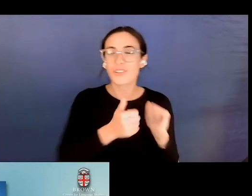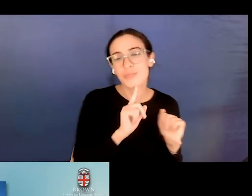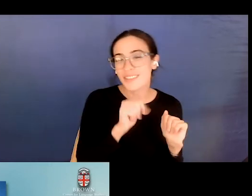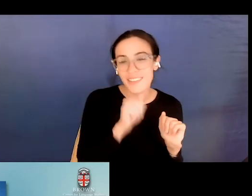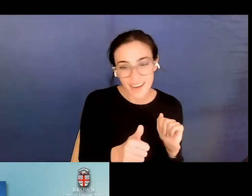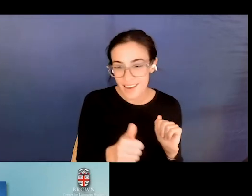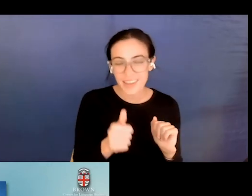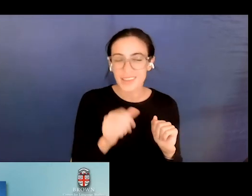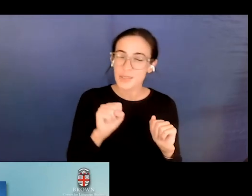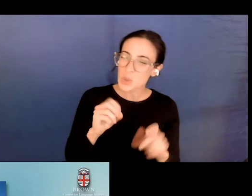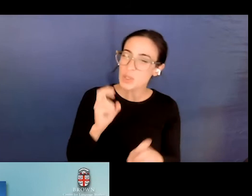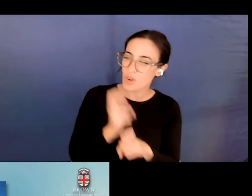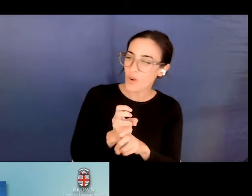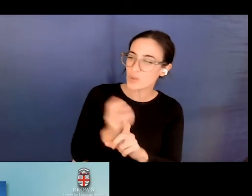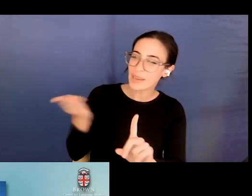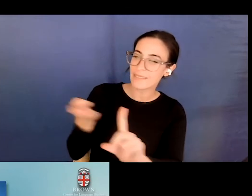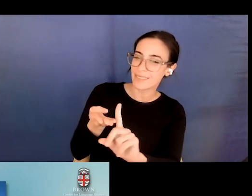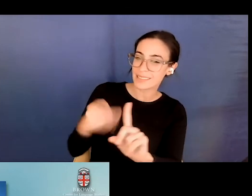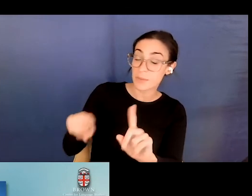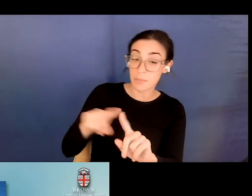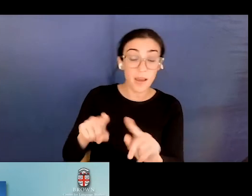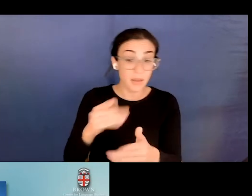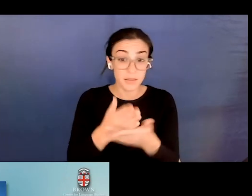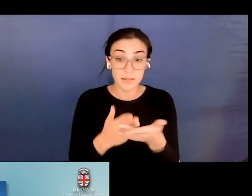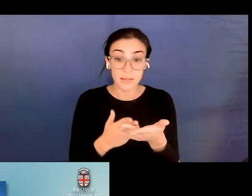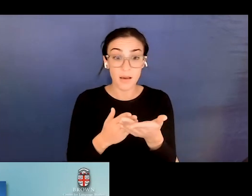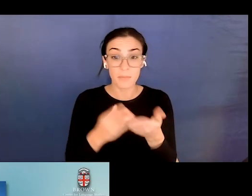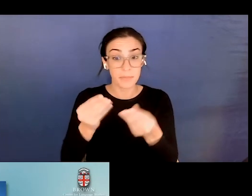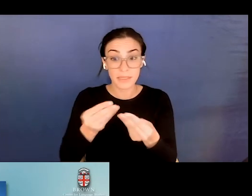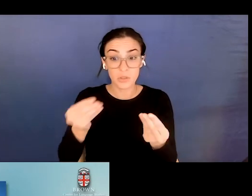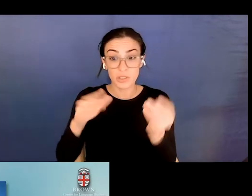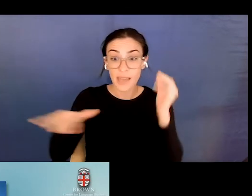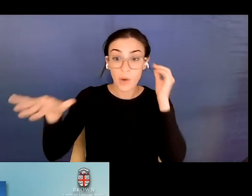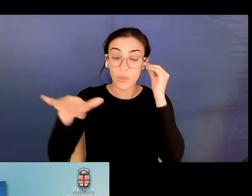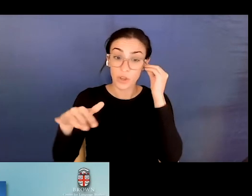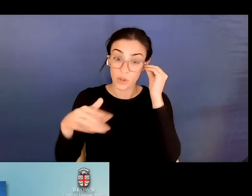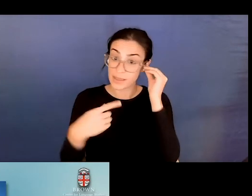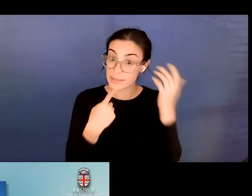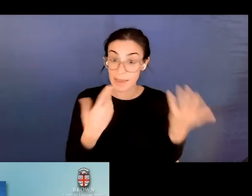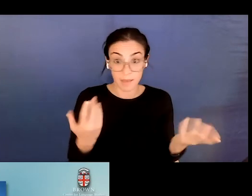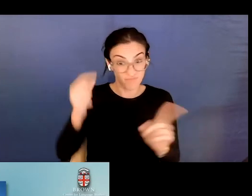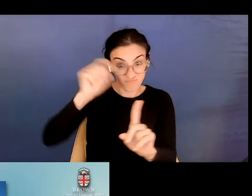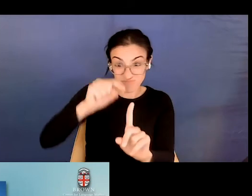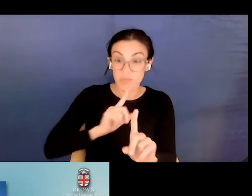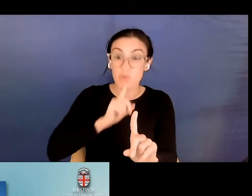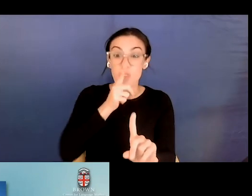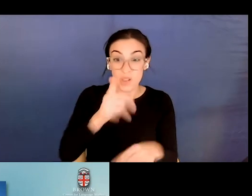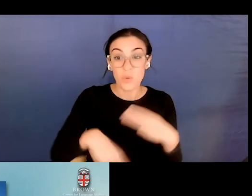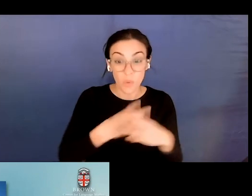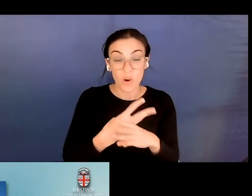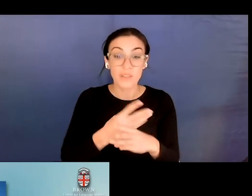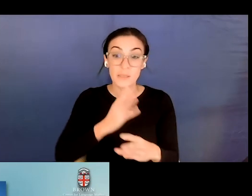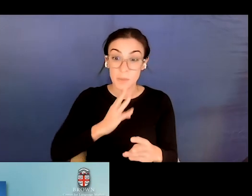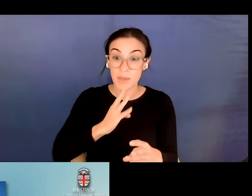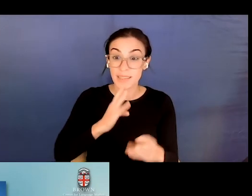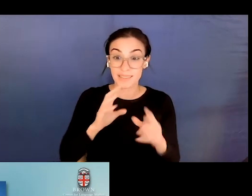there are textbooks out there though, that, that make that argument that their whole selling point is that they're real world spoken text with different varieties